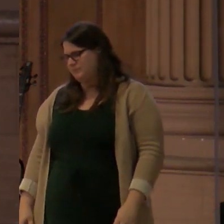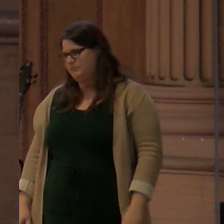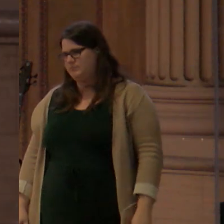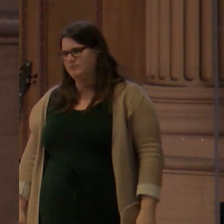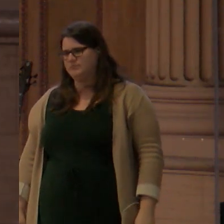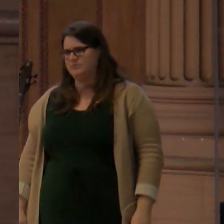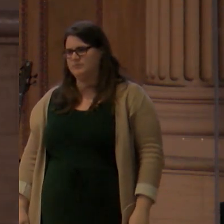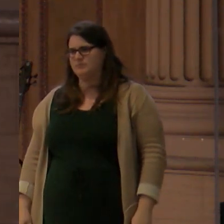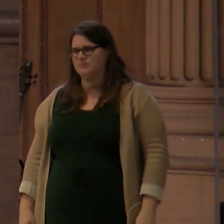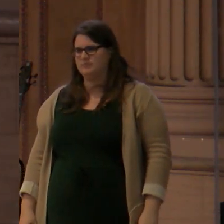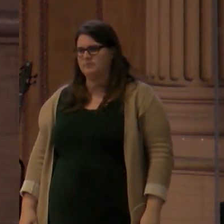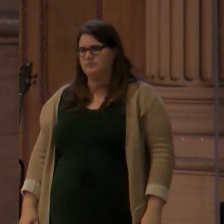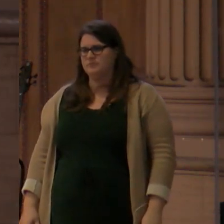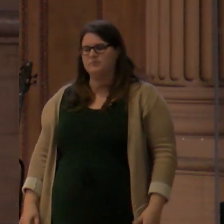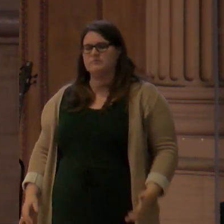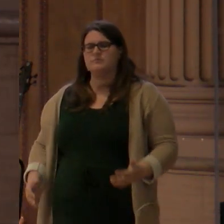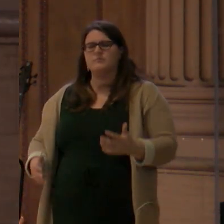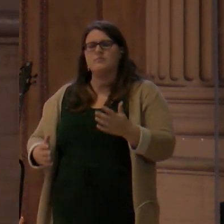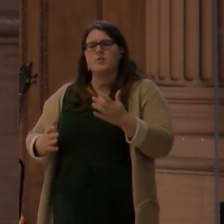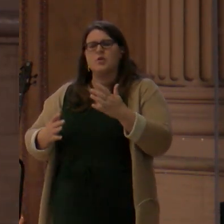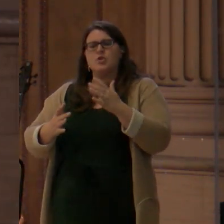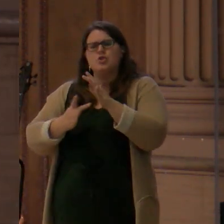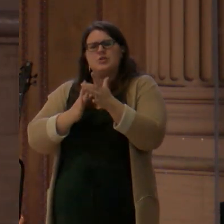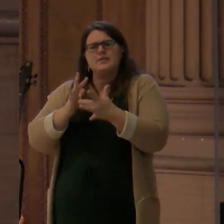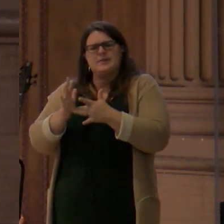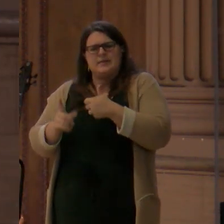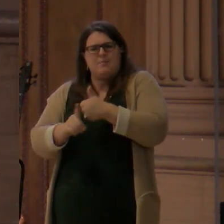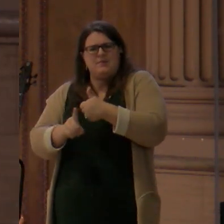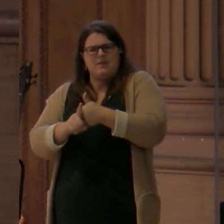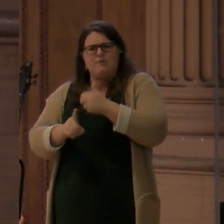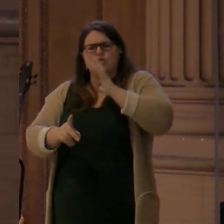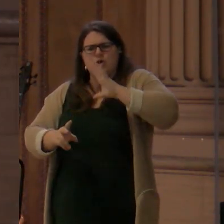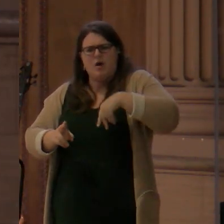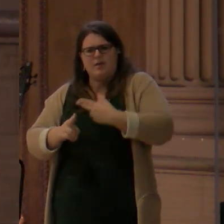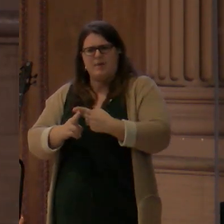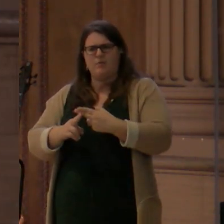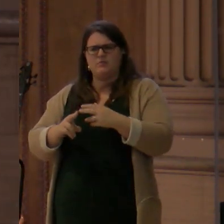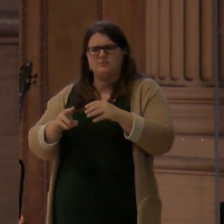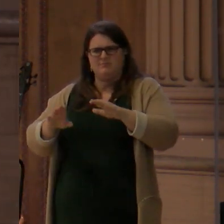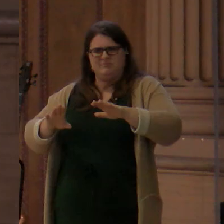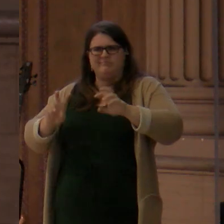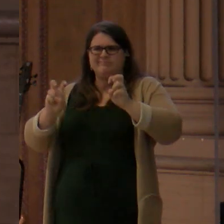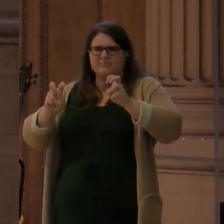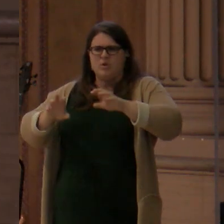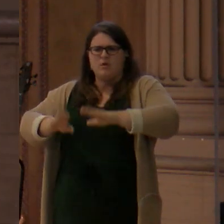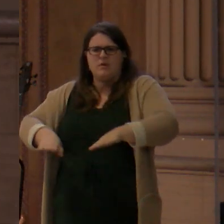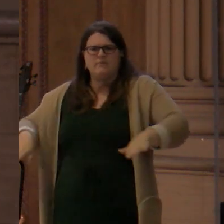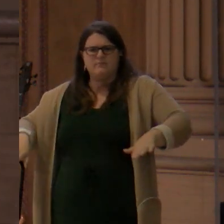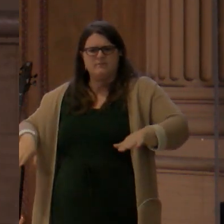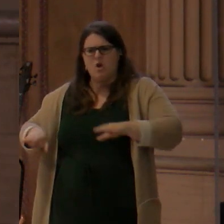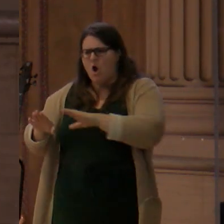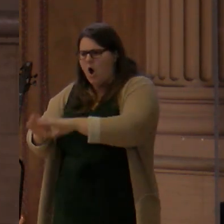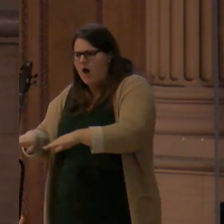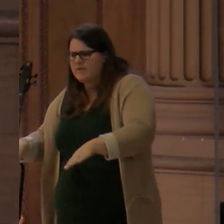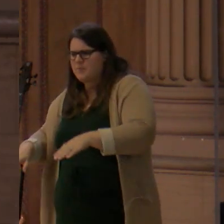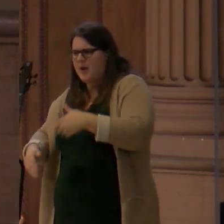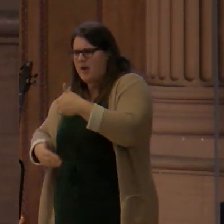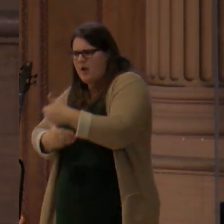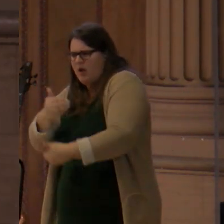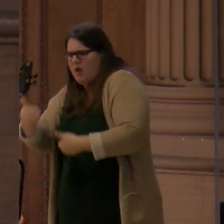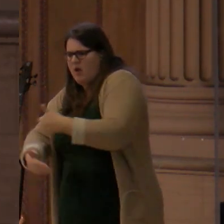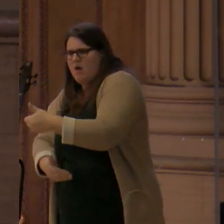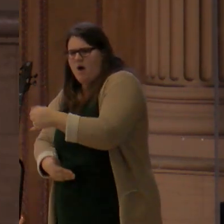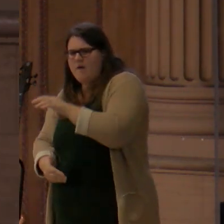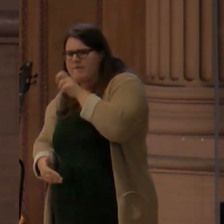God. The reason why you do not hear them is that you're not of God. Again, Jesus telling them and telling us there